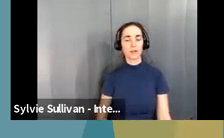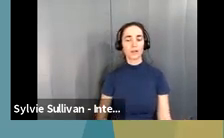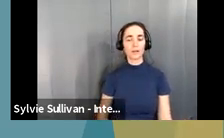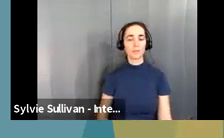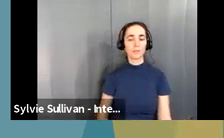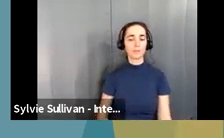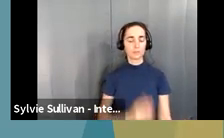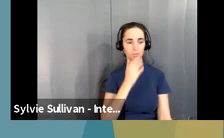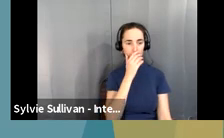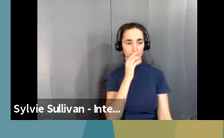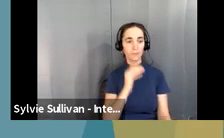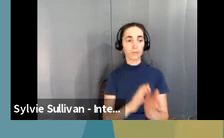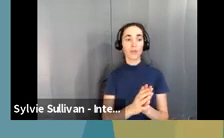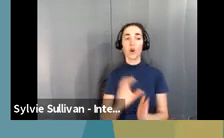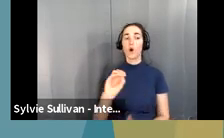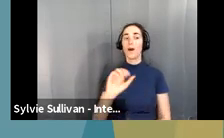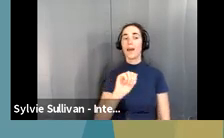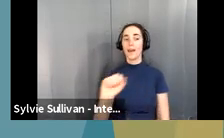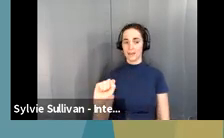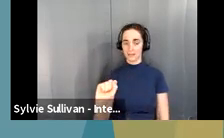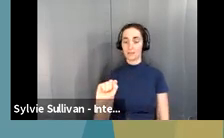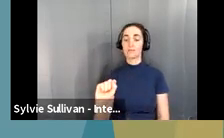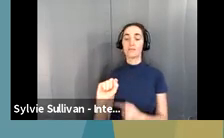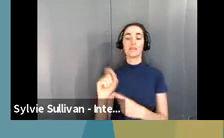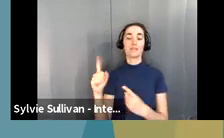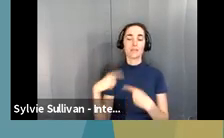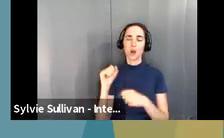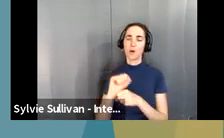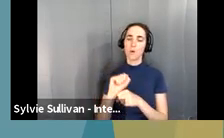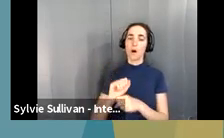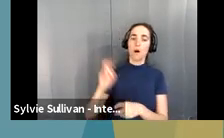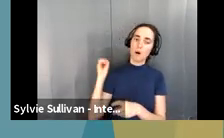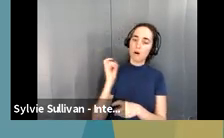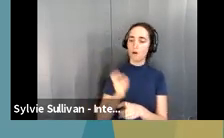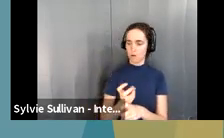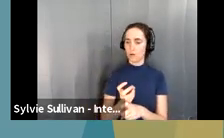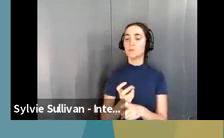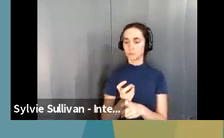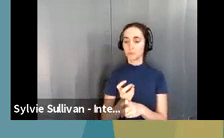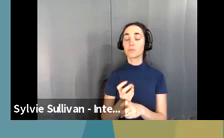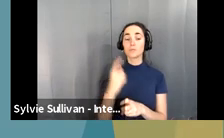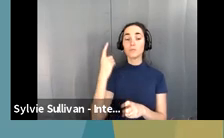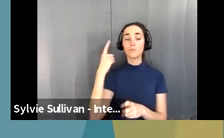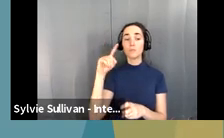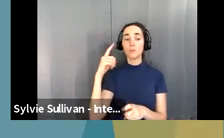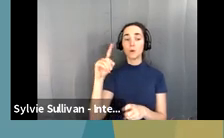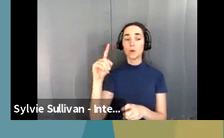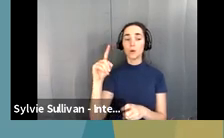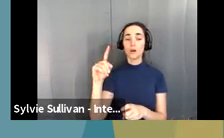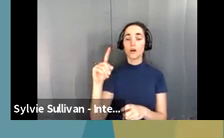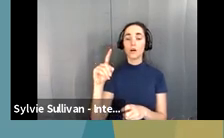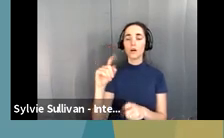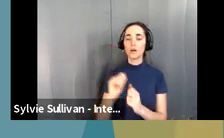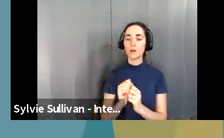Now, OAS has worked, uh, intensely and extensively to reduce, uh, the